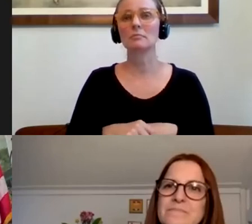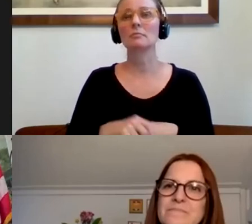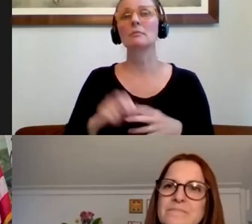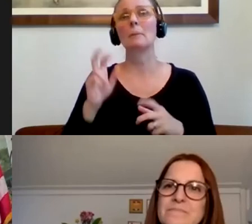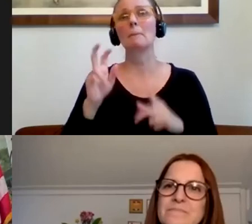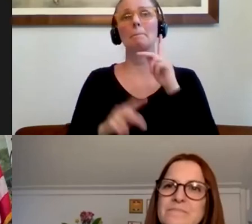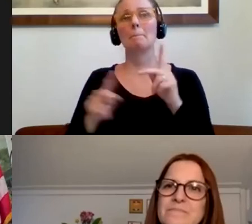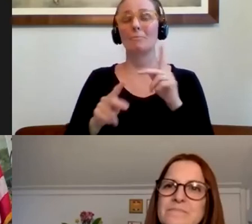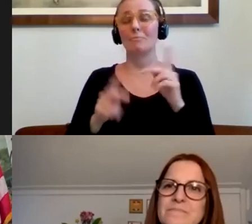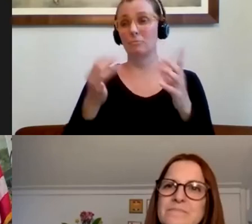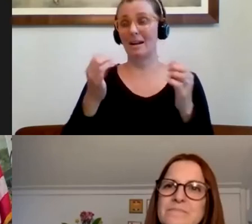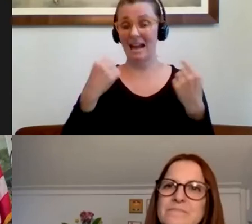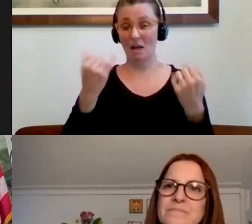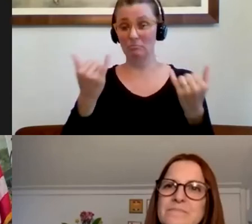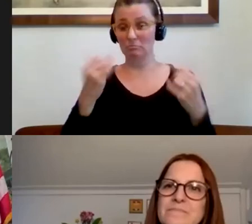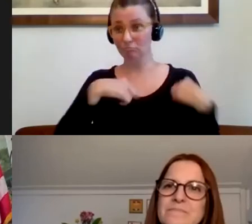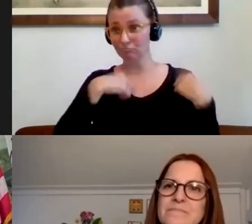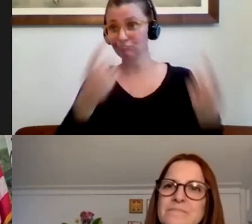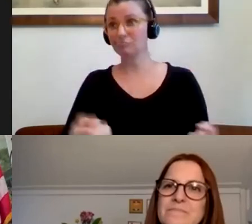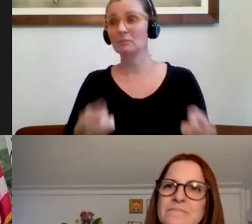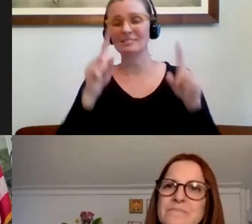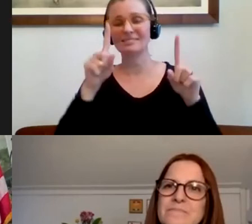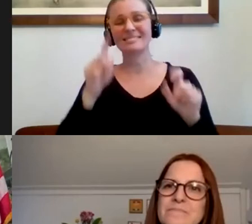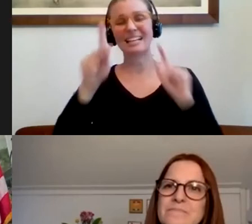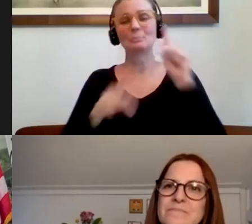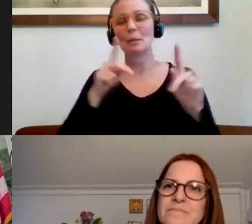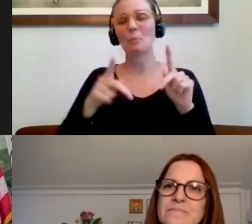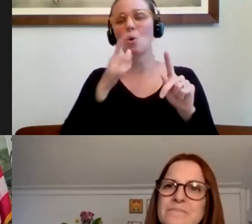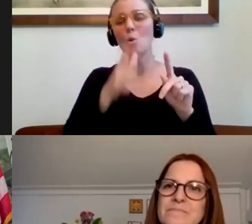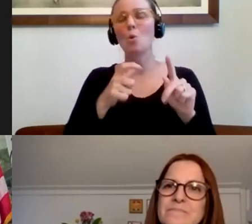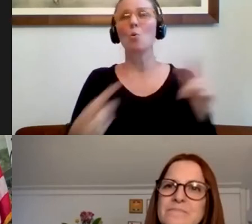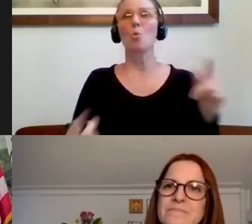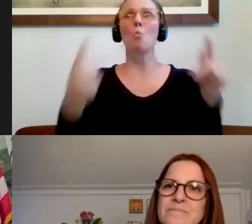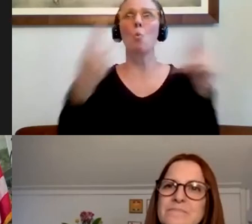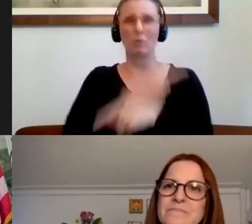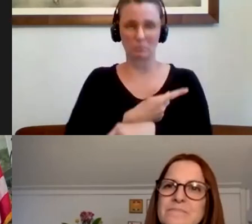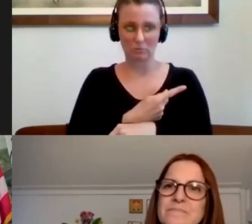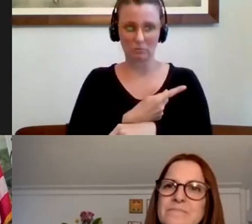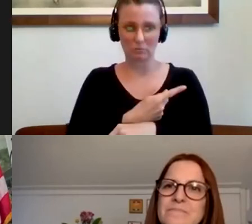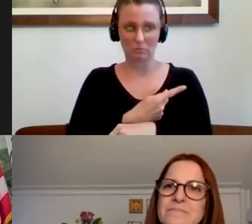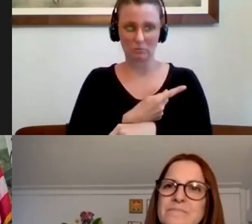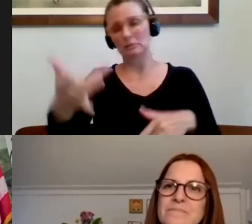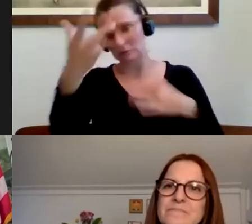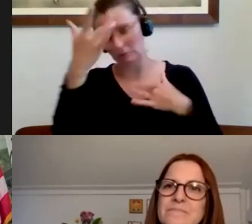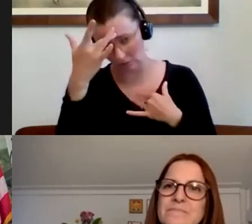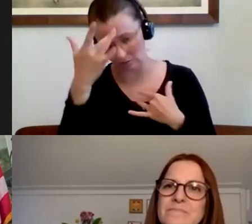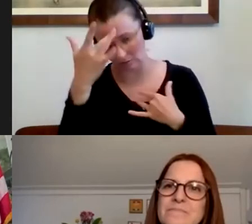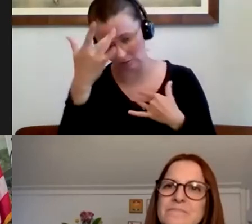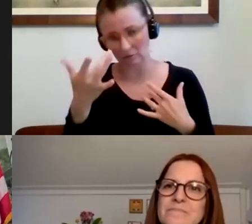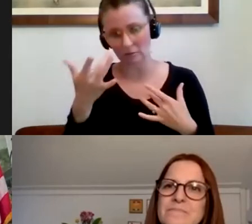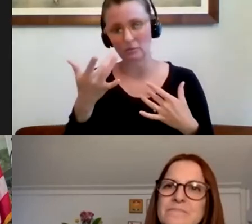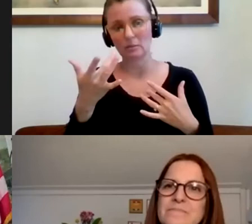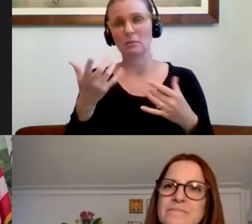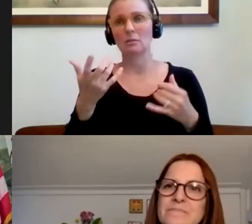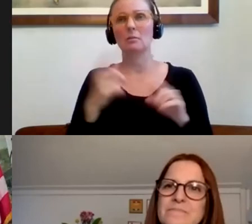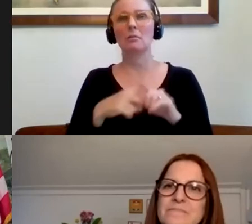Um, now it's expanding in some of them other places for those, even if you don't have symptoms, but the antibody test of the PVR really is important for the individual to